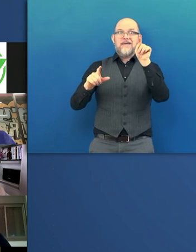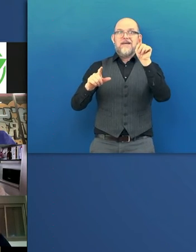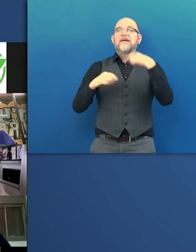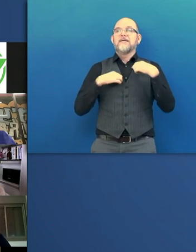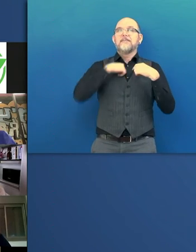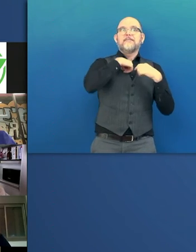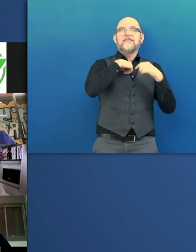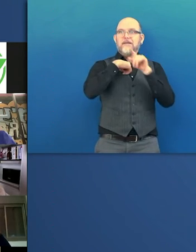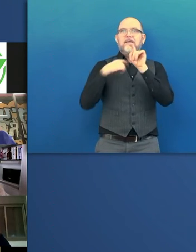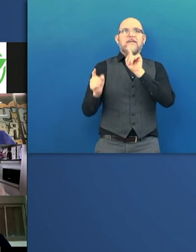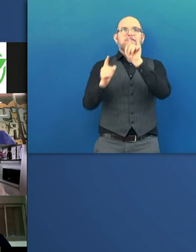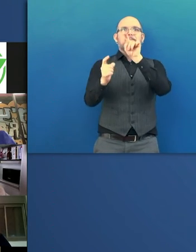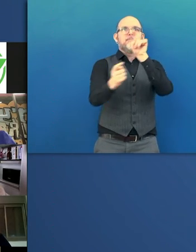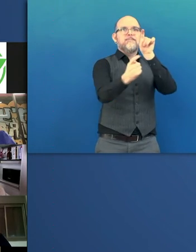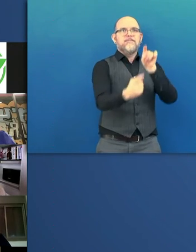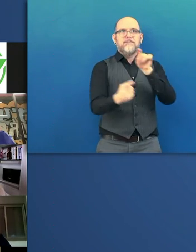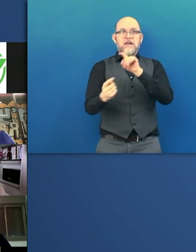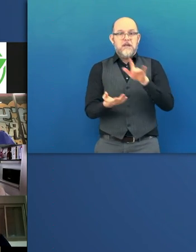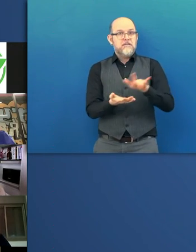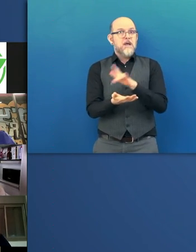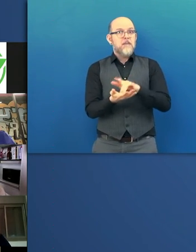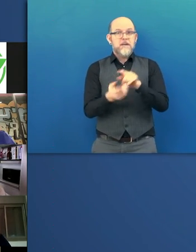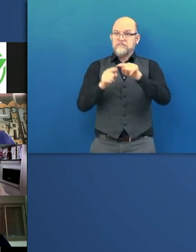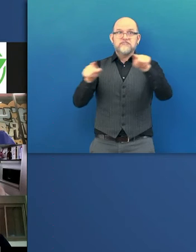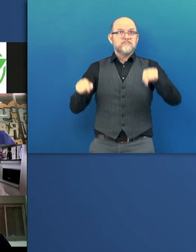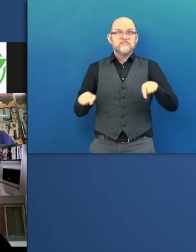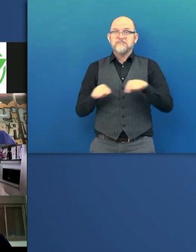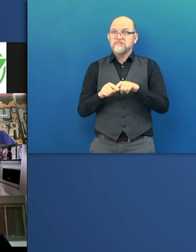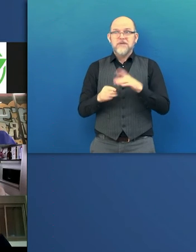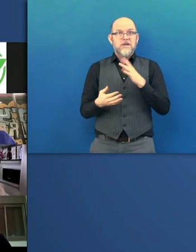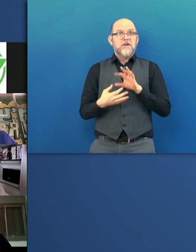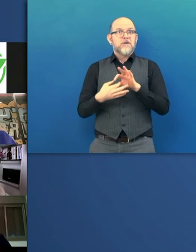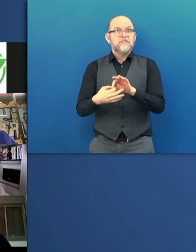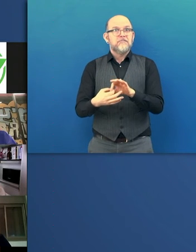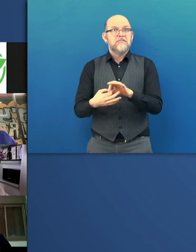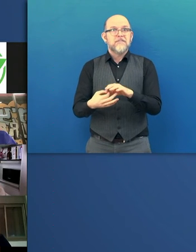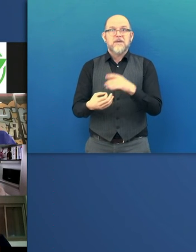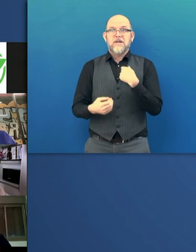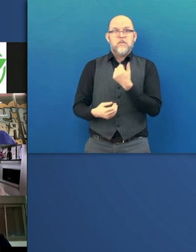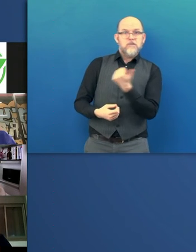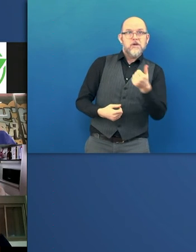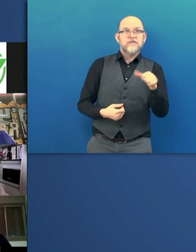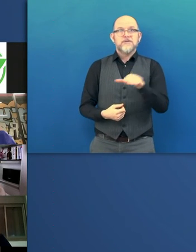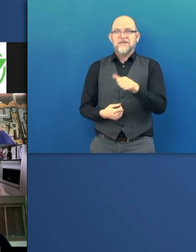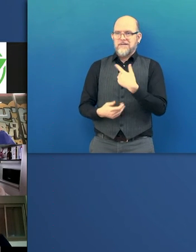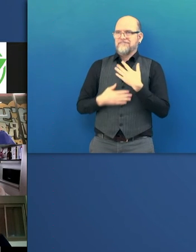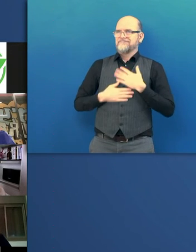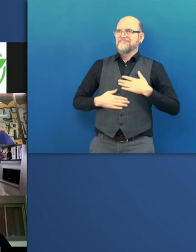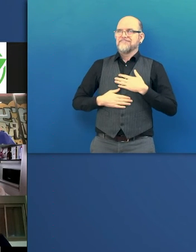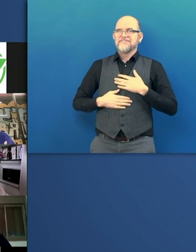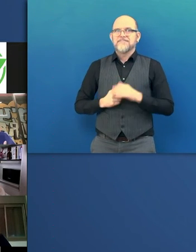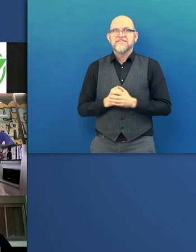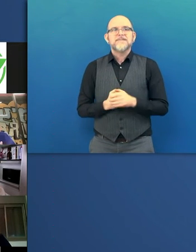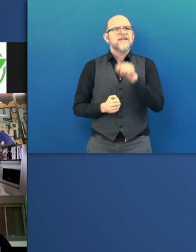connect to a touch device, like a phone or a tablet, it'll translate my motion to control over that device. And it does,